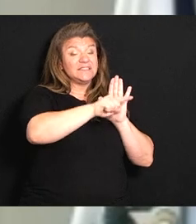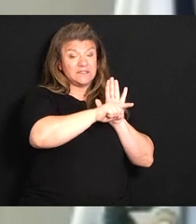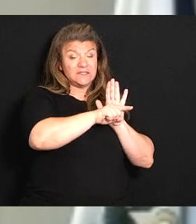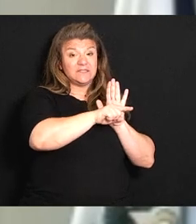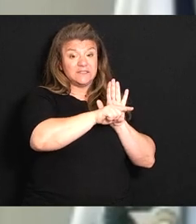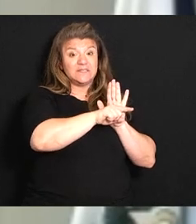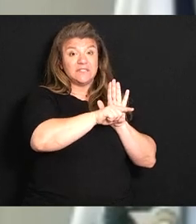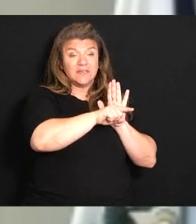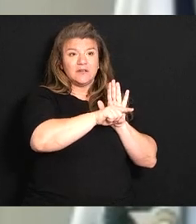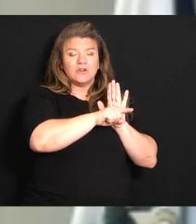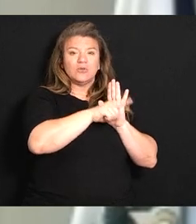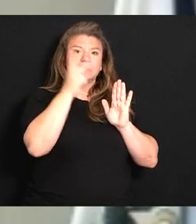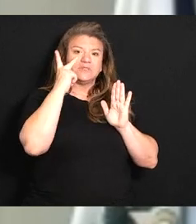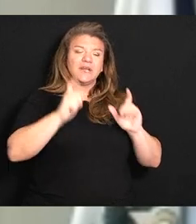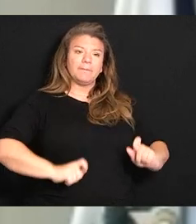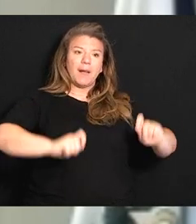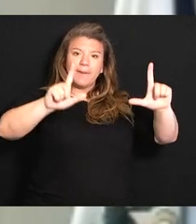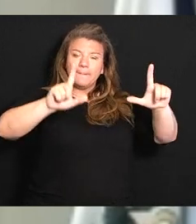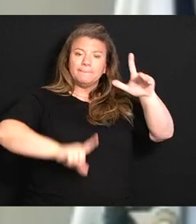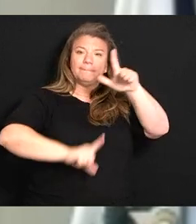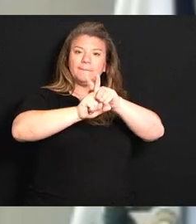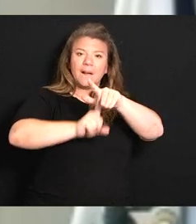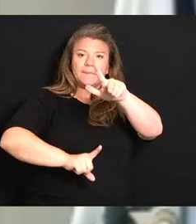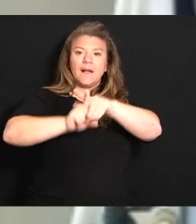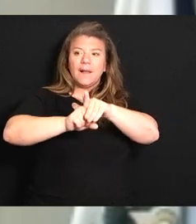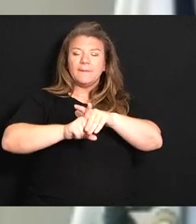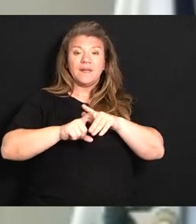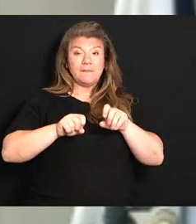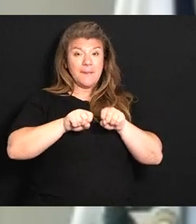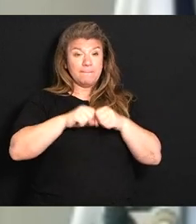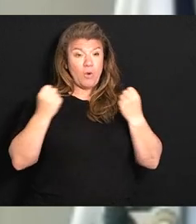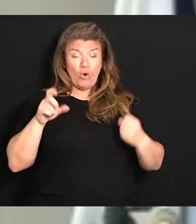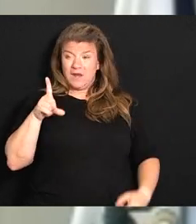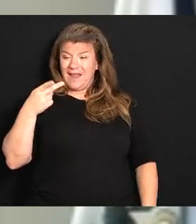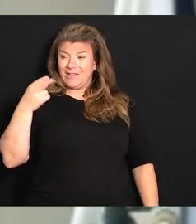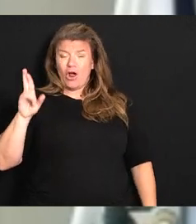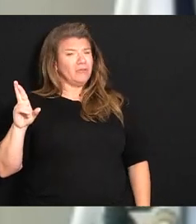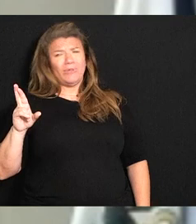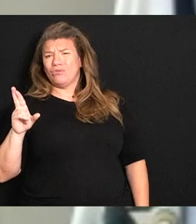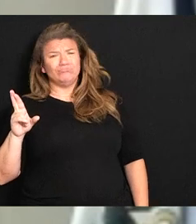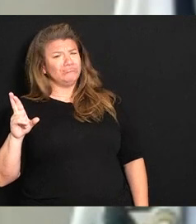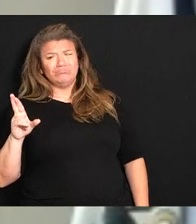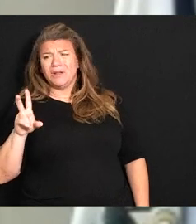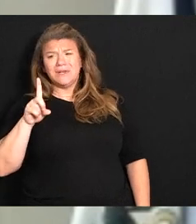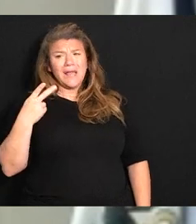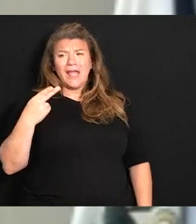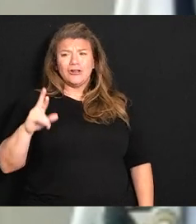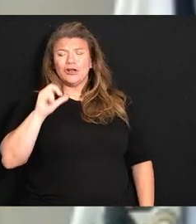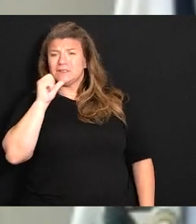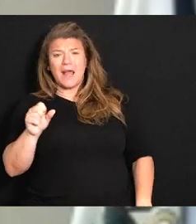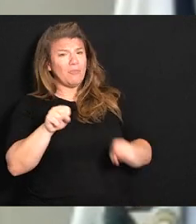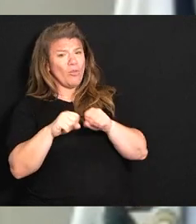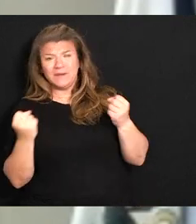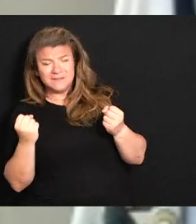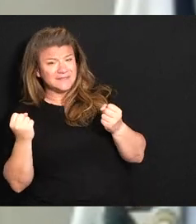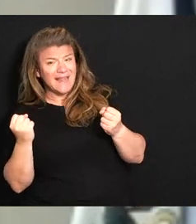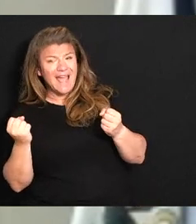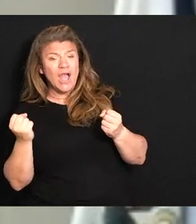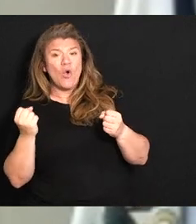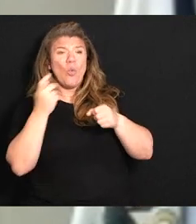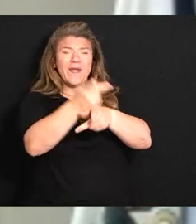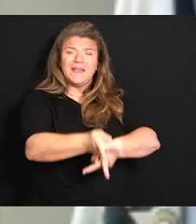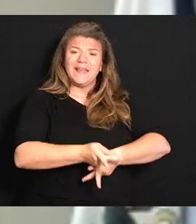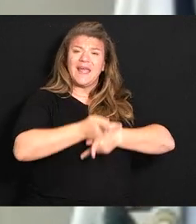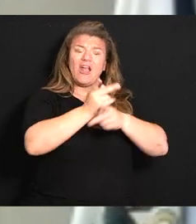folks who talk about VHHR being broken that's not true VHHR is not broken we take care of hundreds of